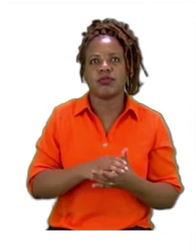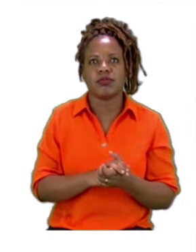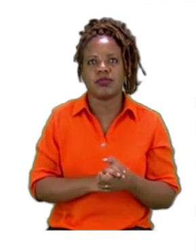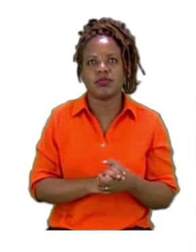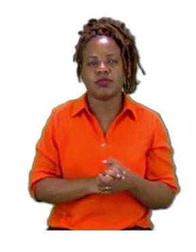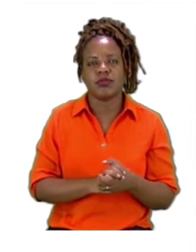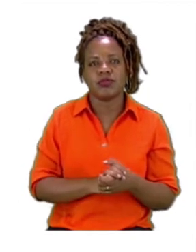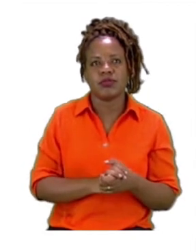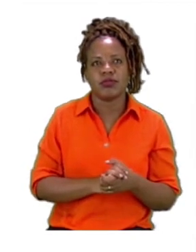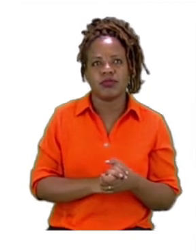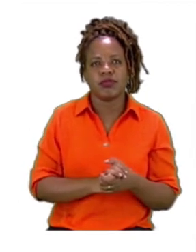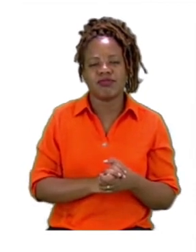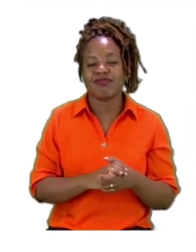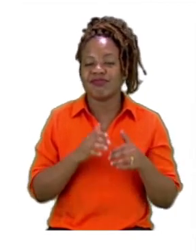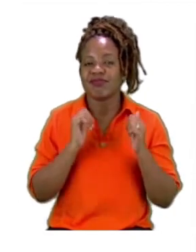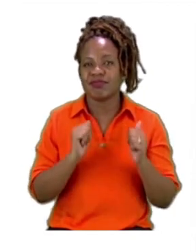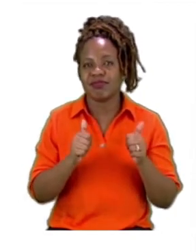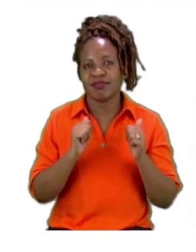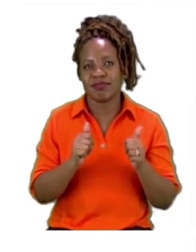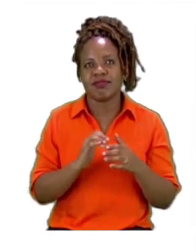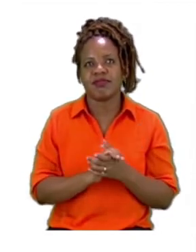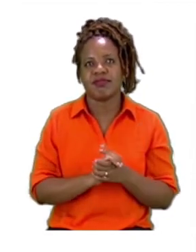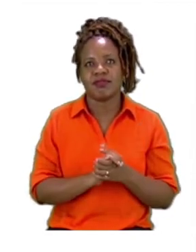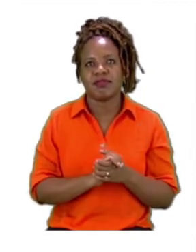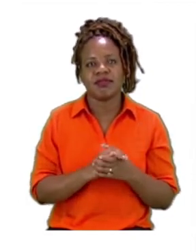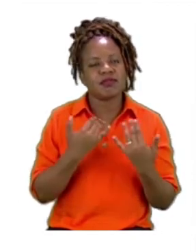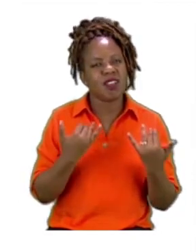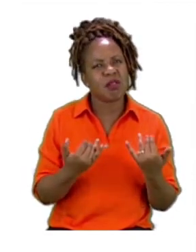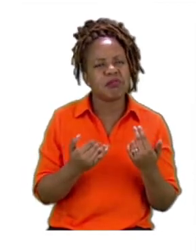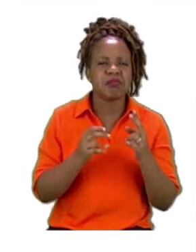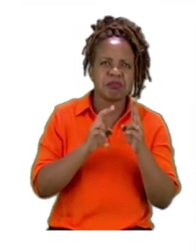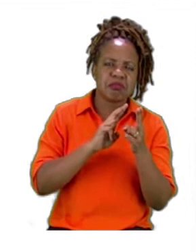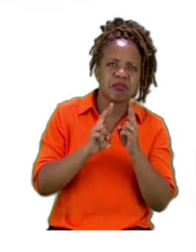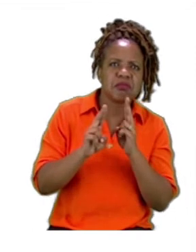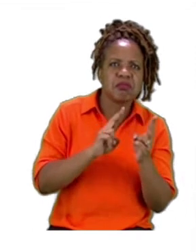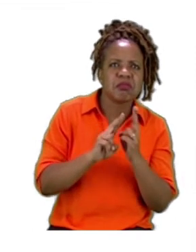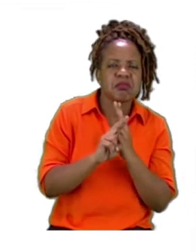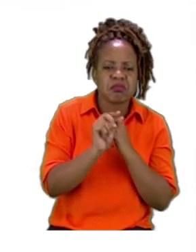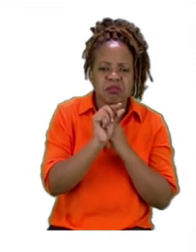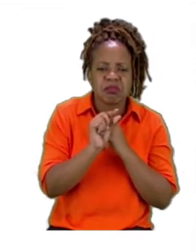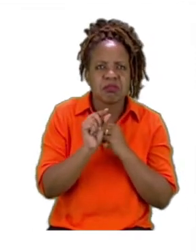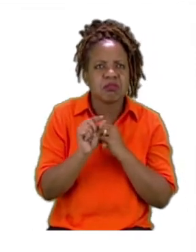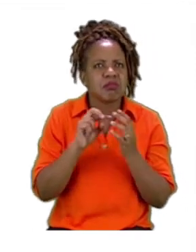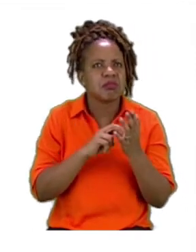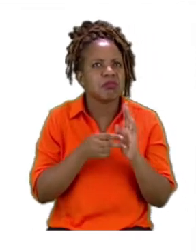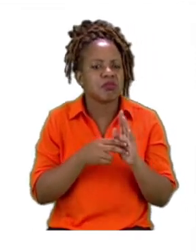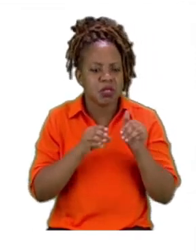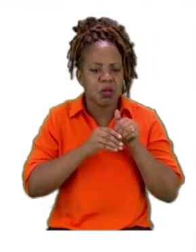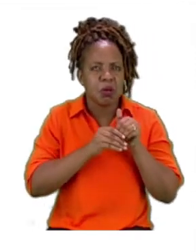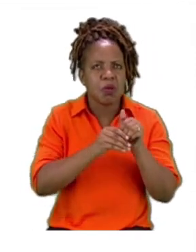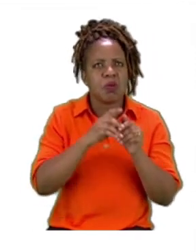Well done, grade 3s. Now, let's discuss some of these words and what they mean. Transport